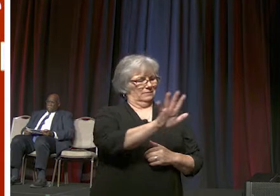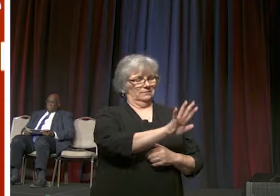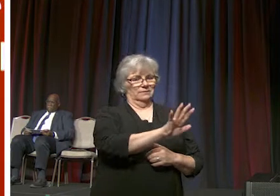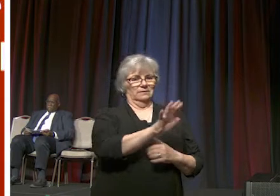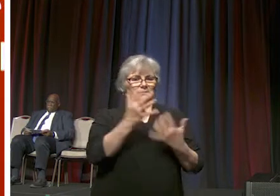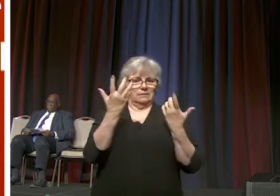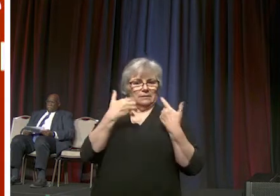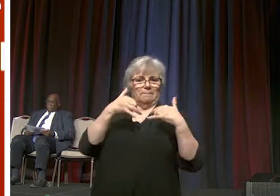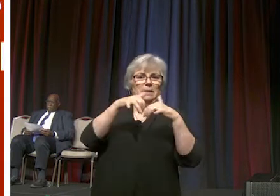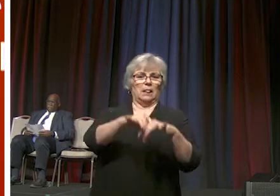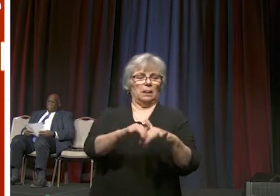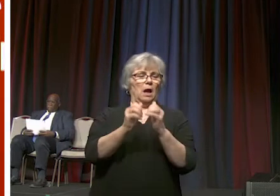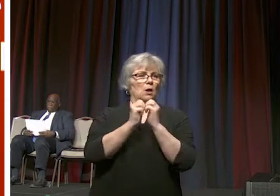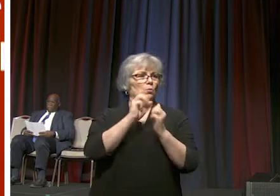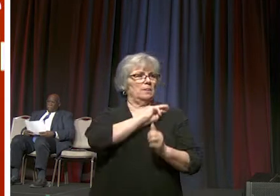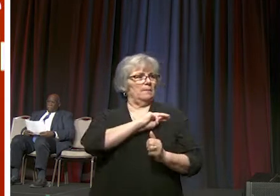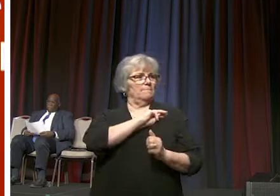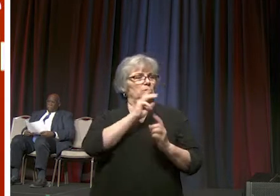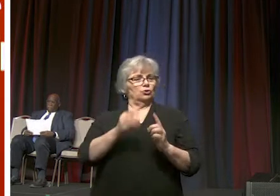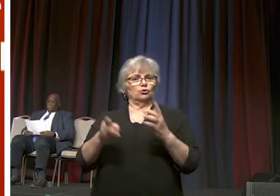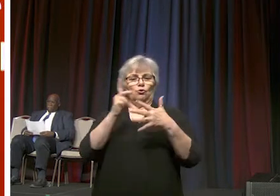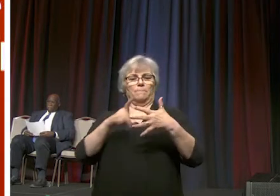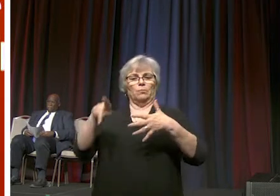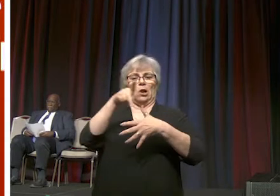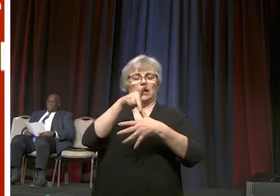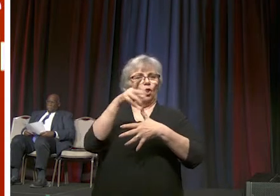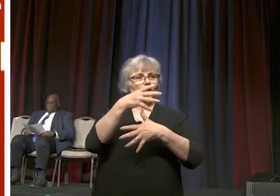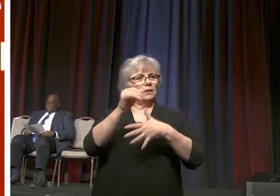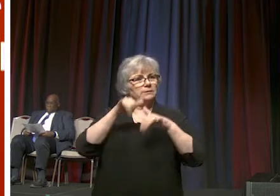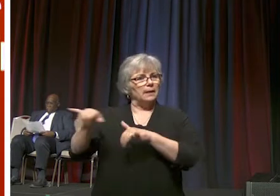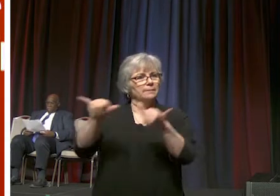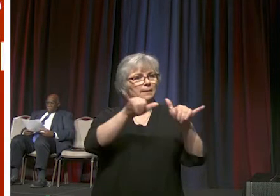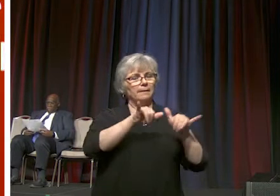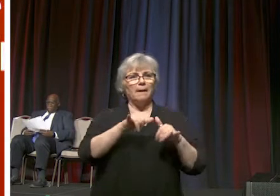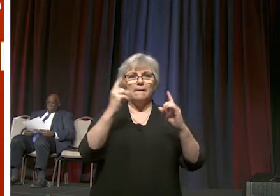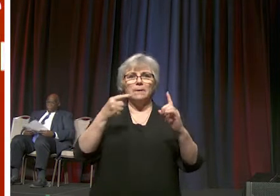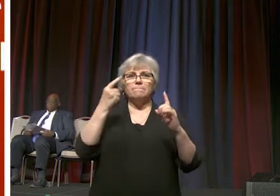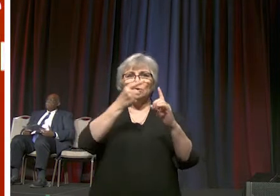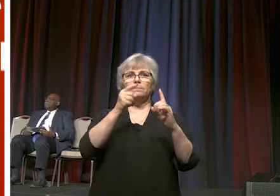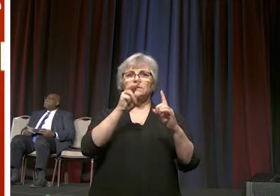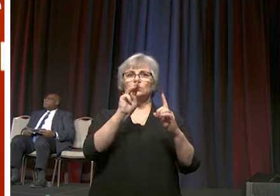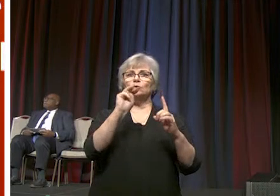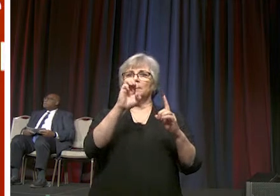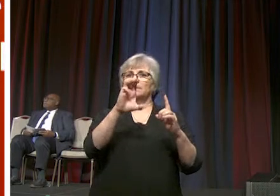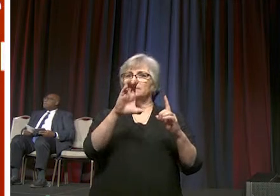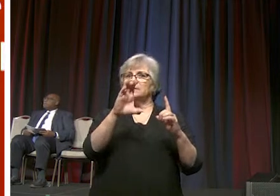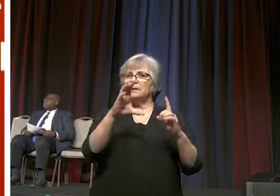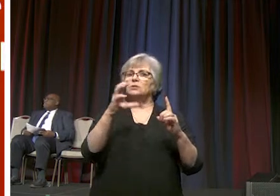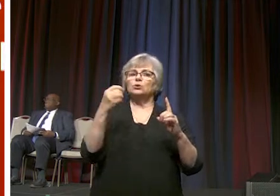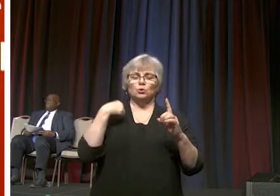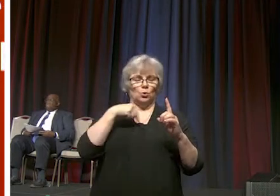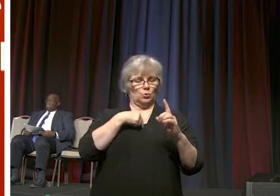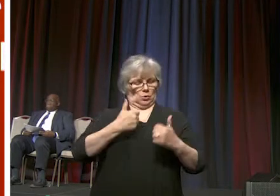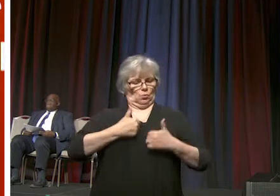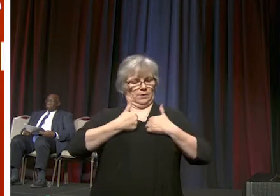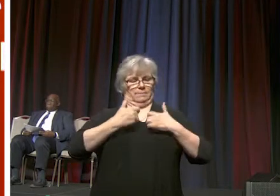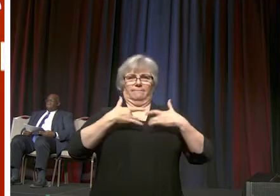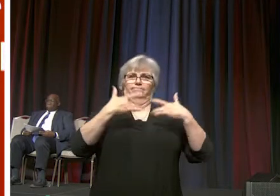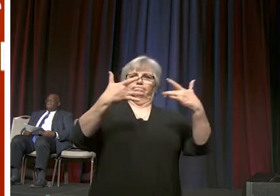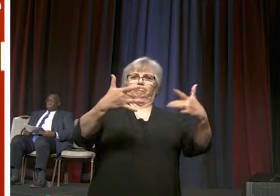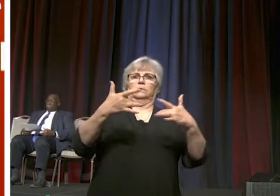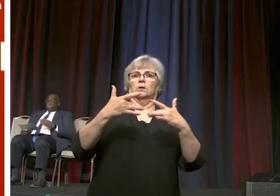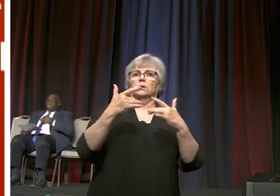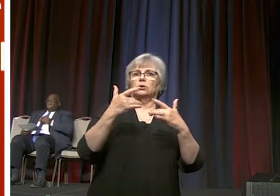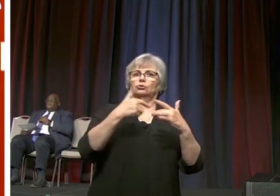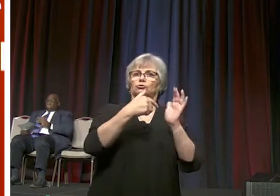missional priorities and common purpose of the UMC so that we live out the call of of Christ as people